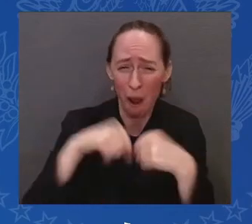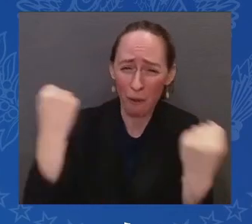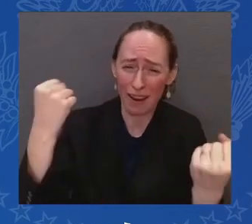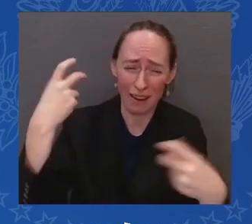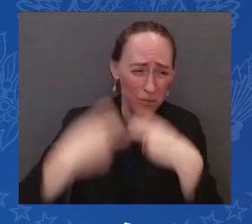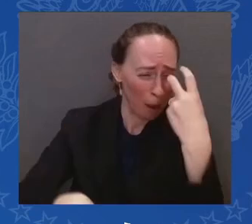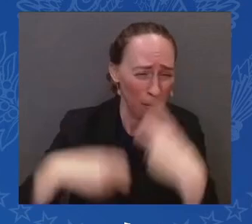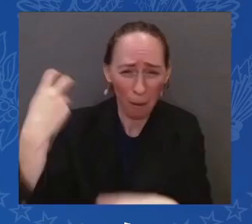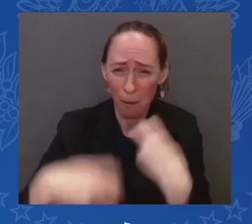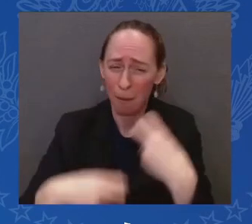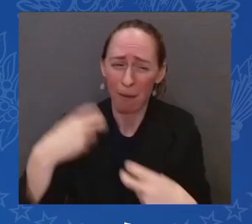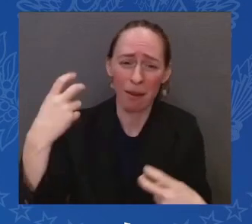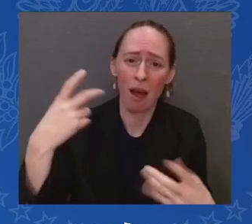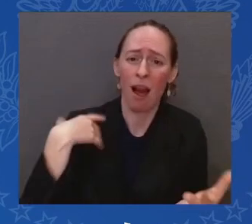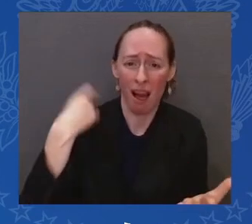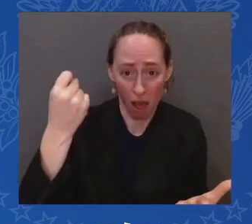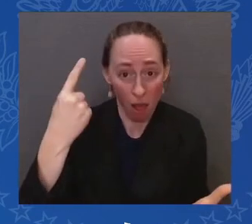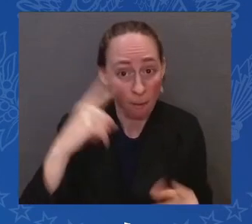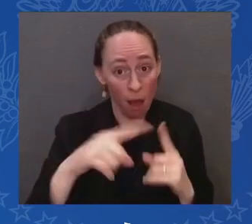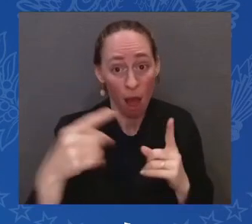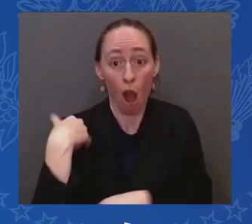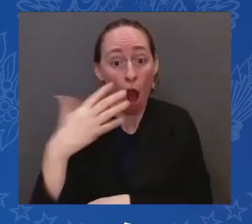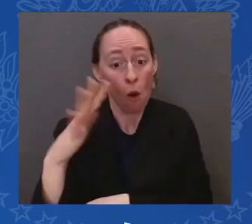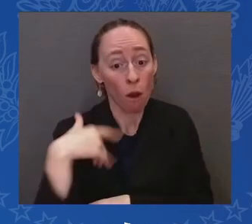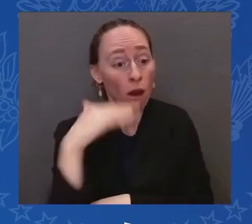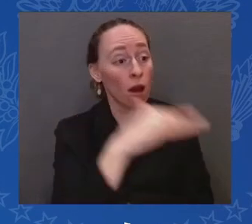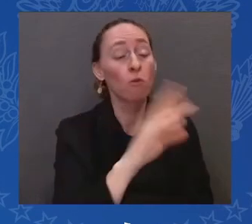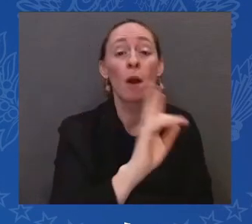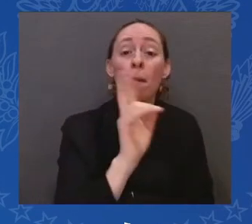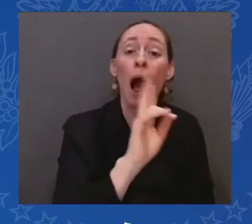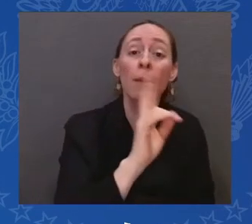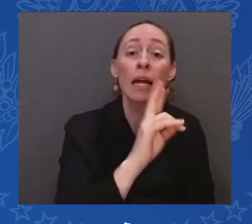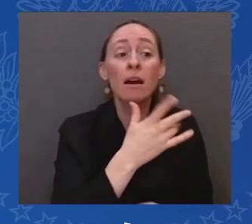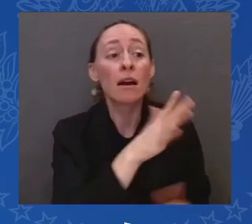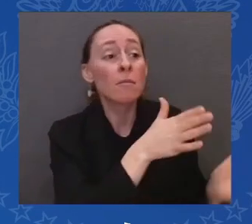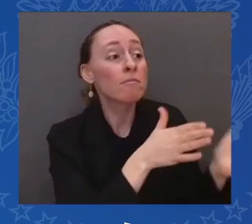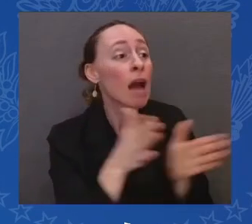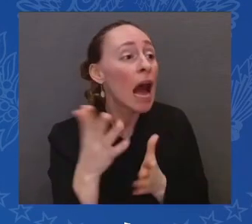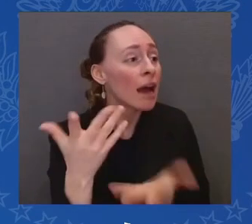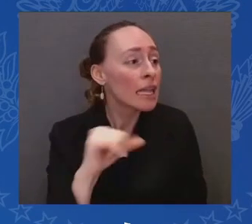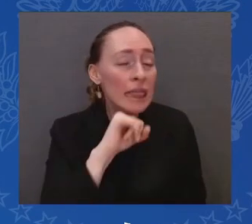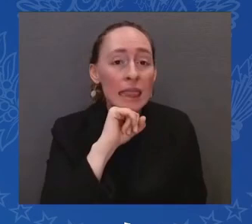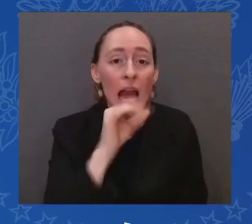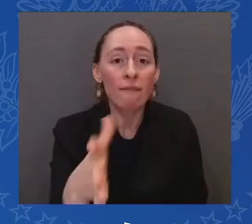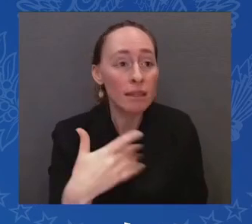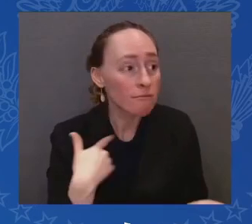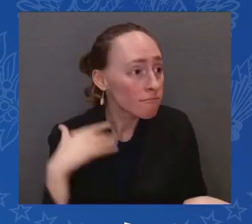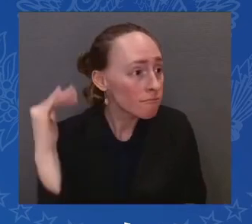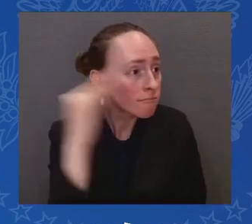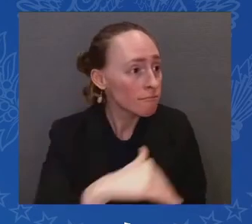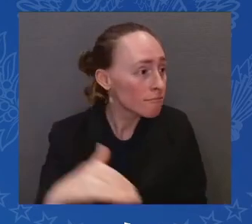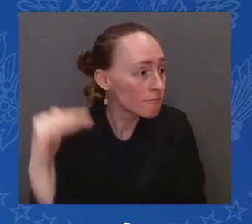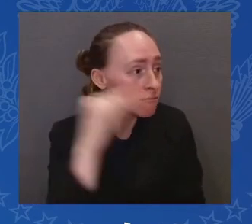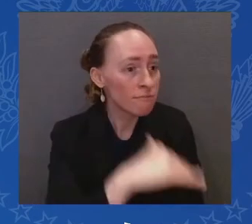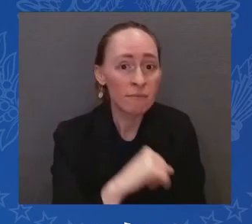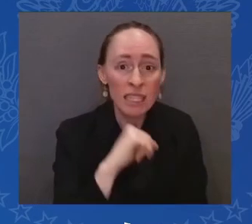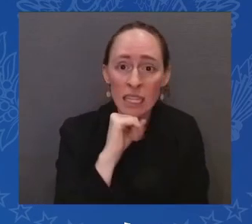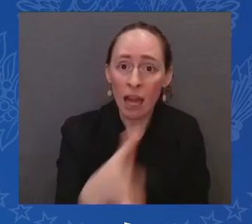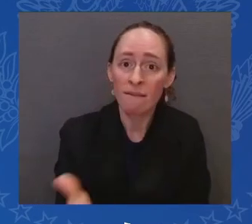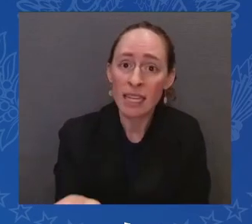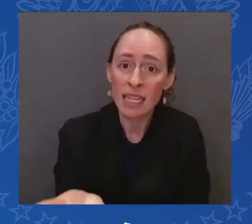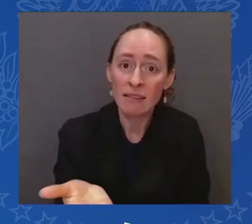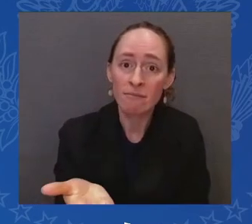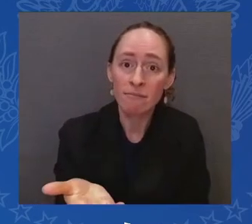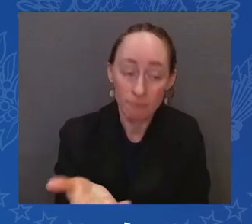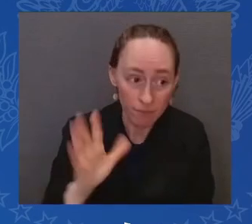response. So, I just- we're going to be a vote a little bit later today. We'll know where we go from